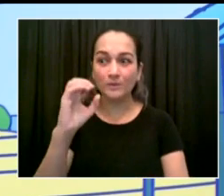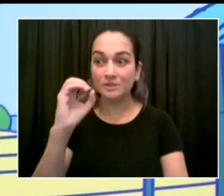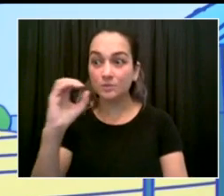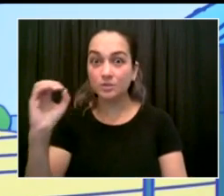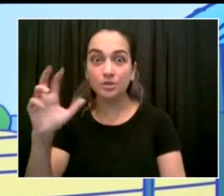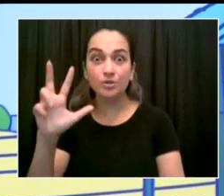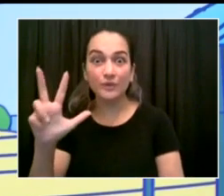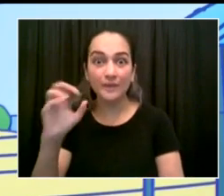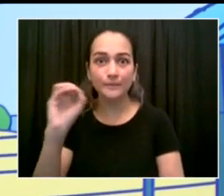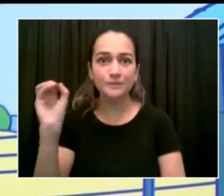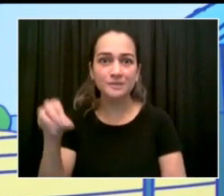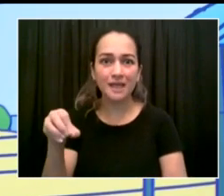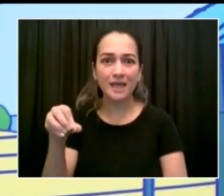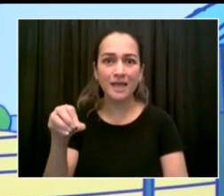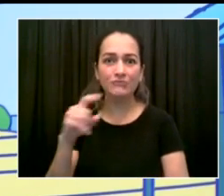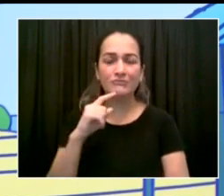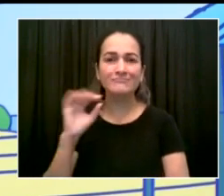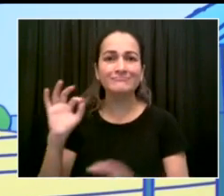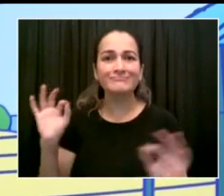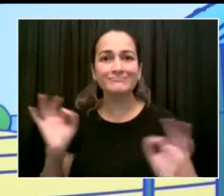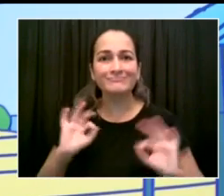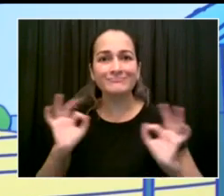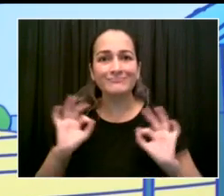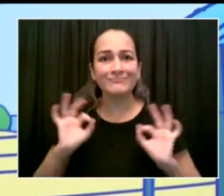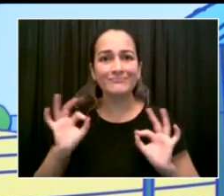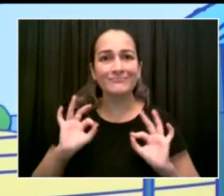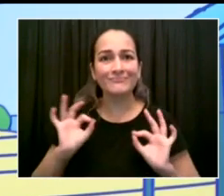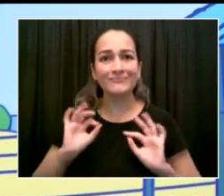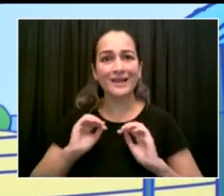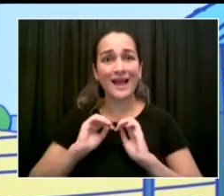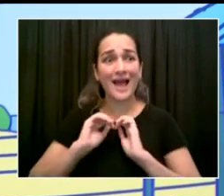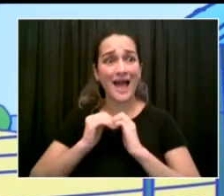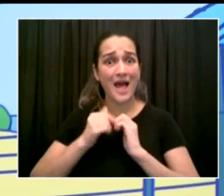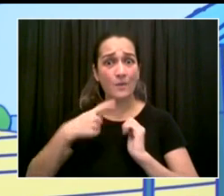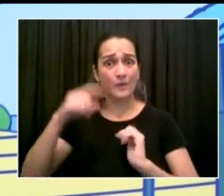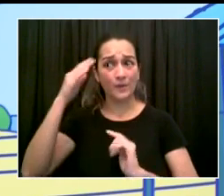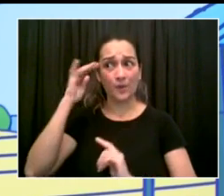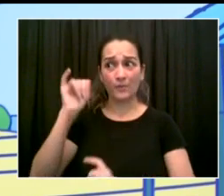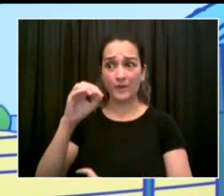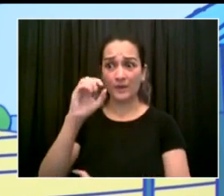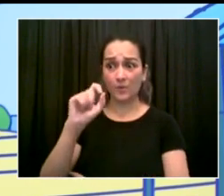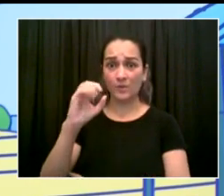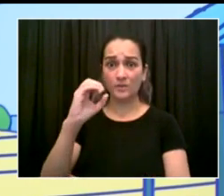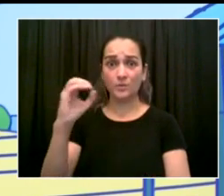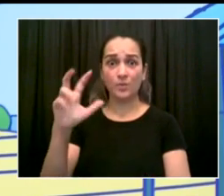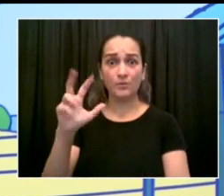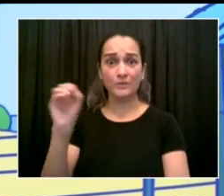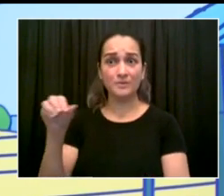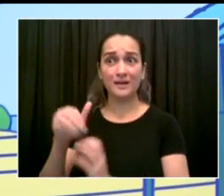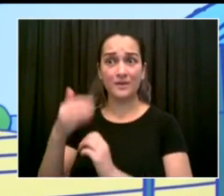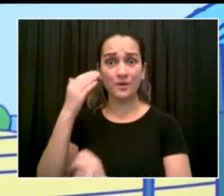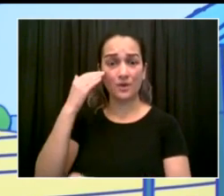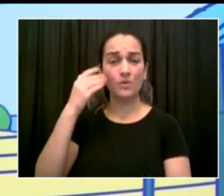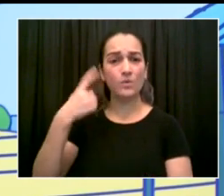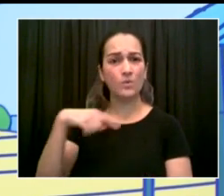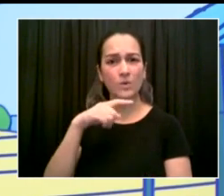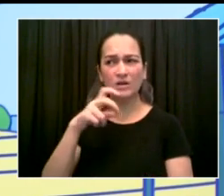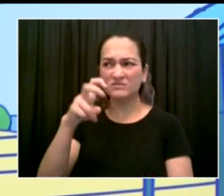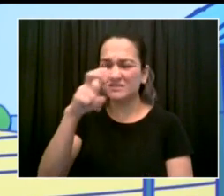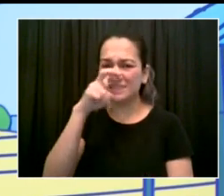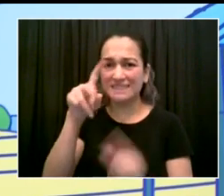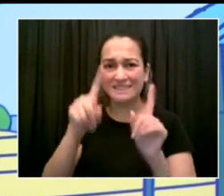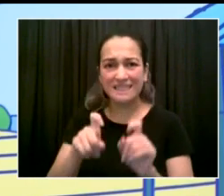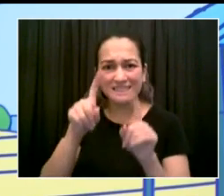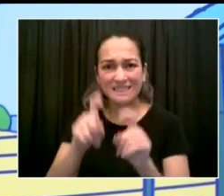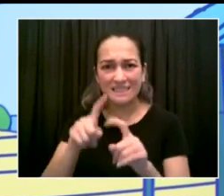with an extraordinary set of health and safety measures, but with a tool we didn't have for most of